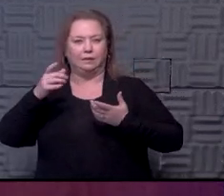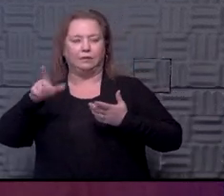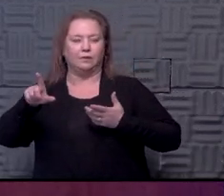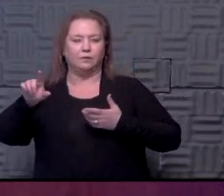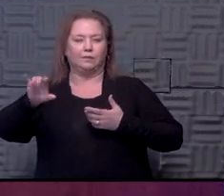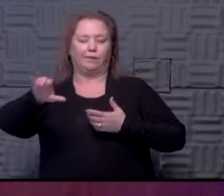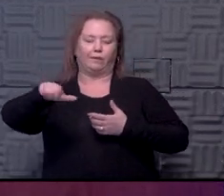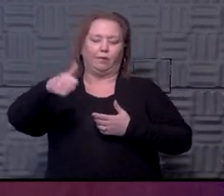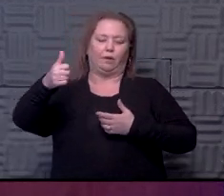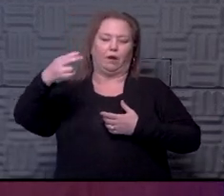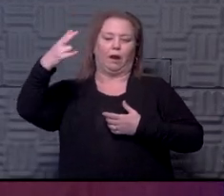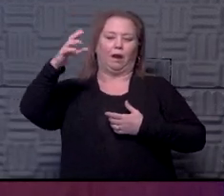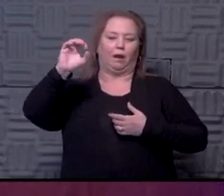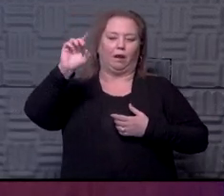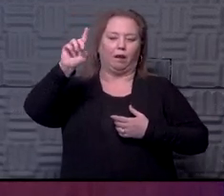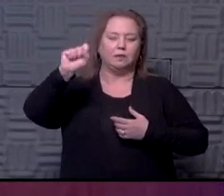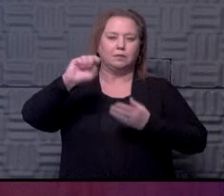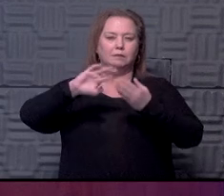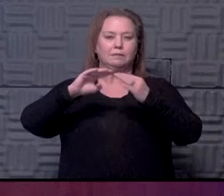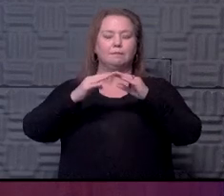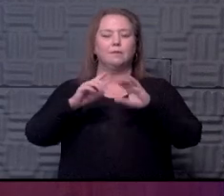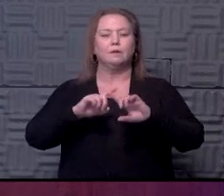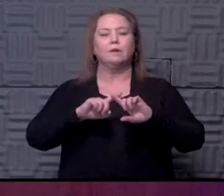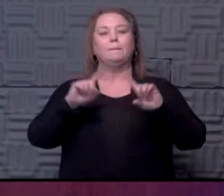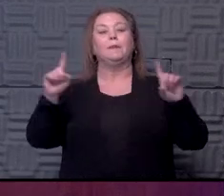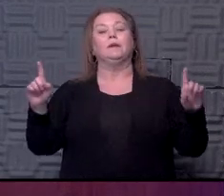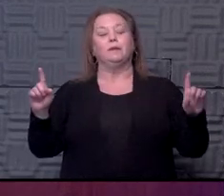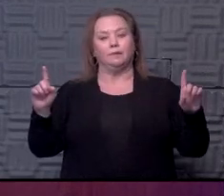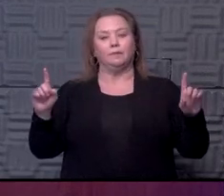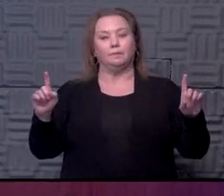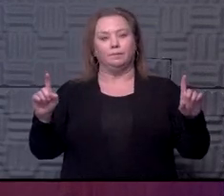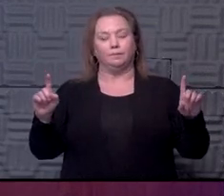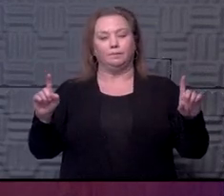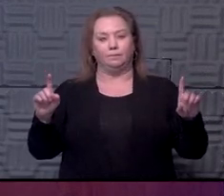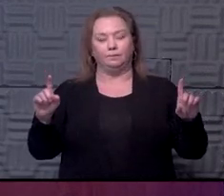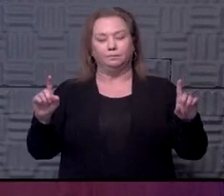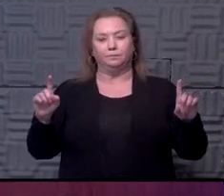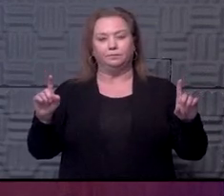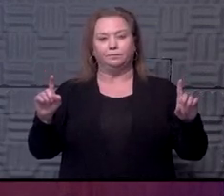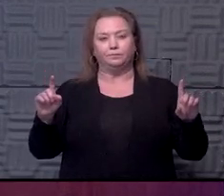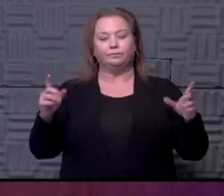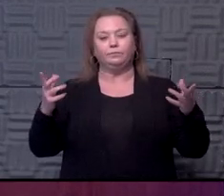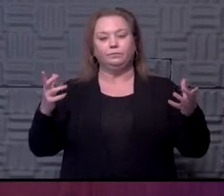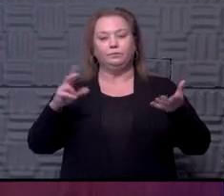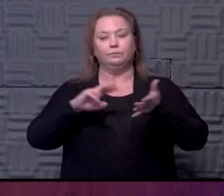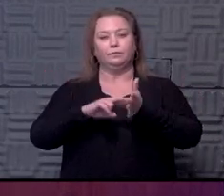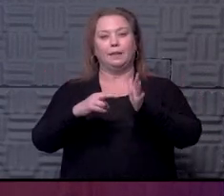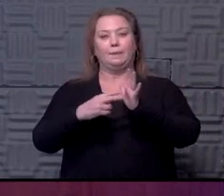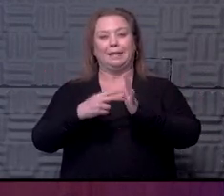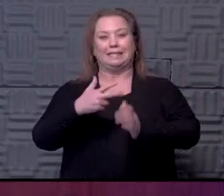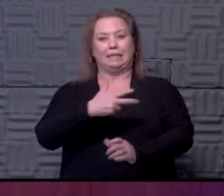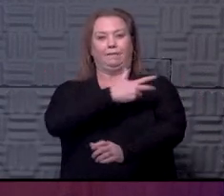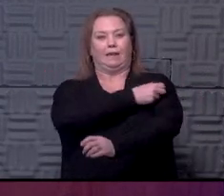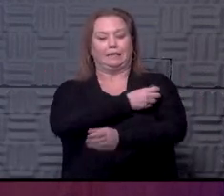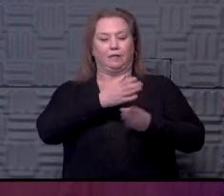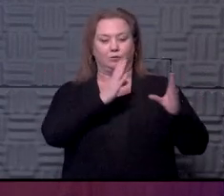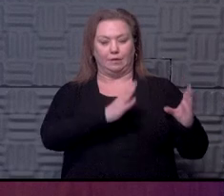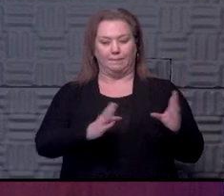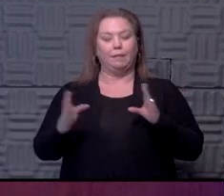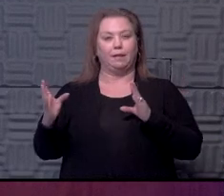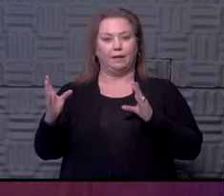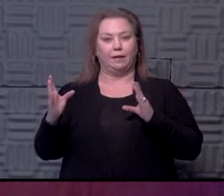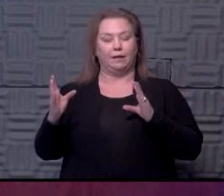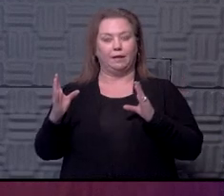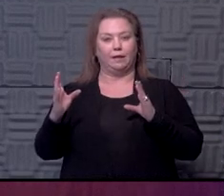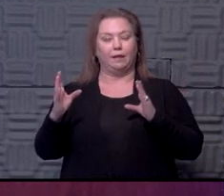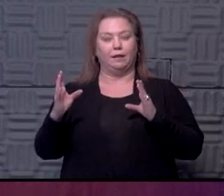think have a high odds ratio as well, some very specific diseases. But that's all going to say the vaccination strategy has been aimed